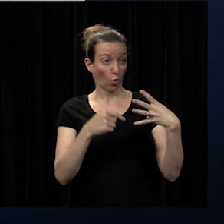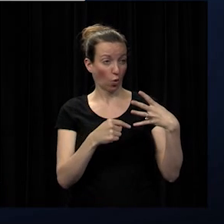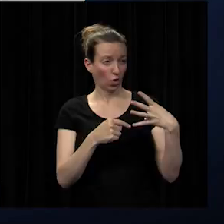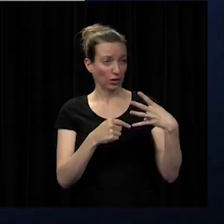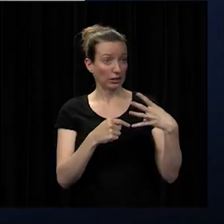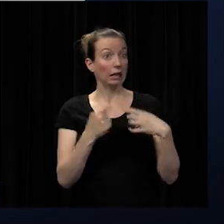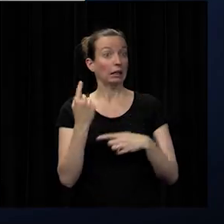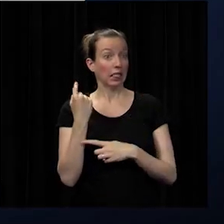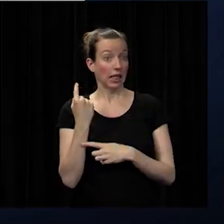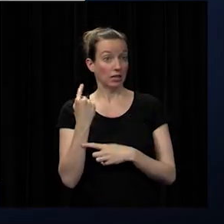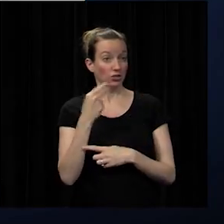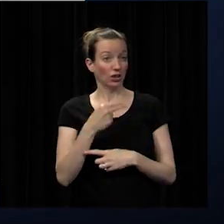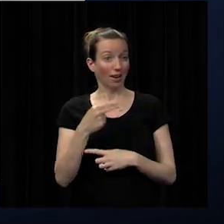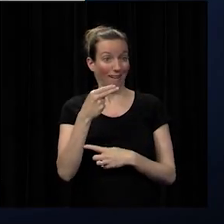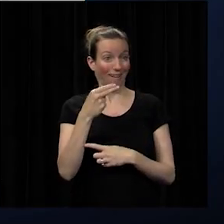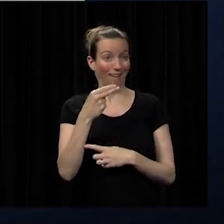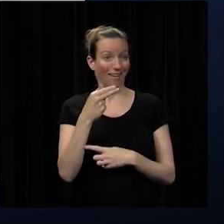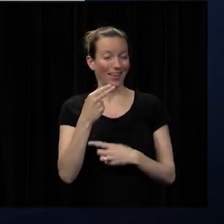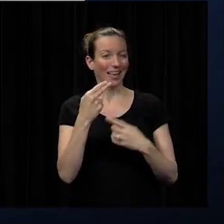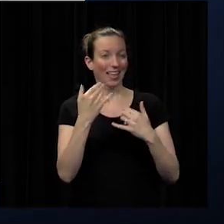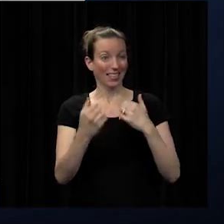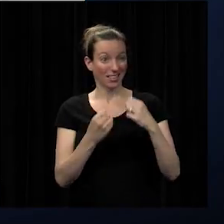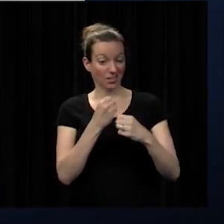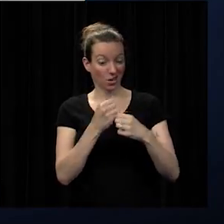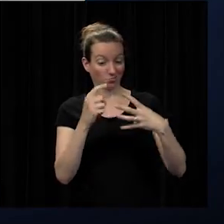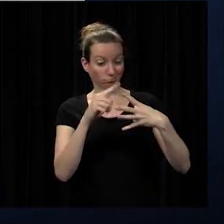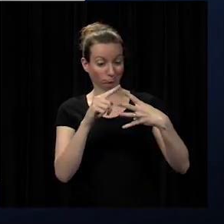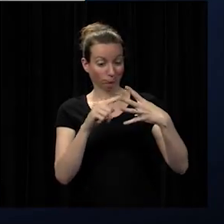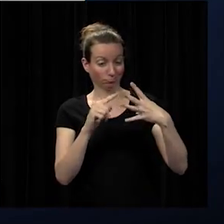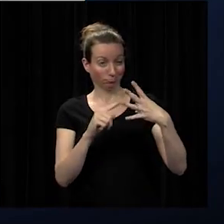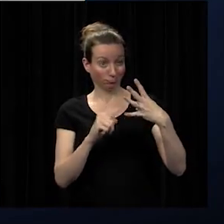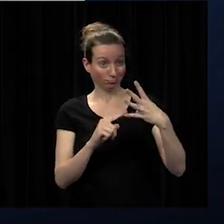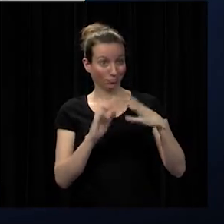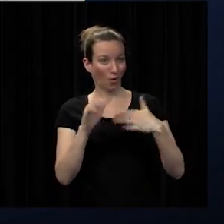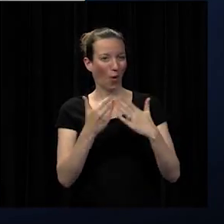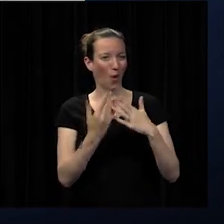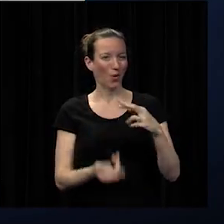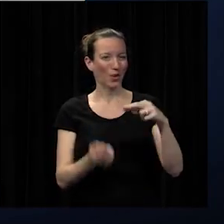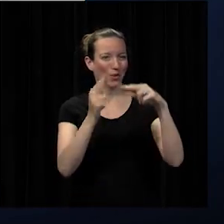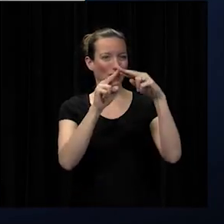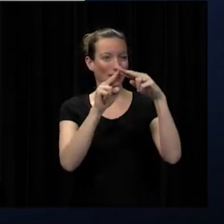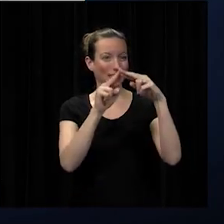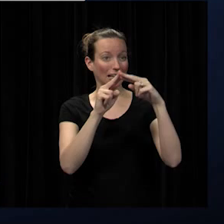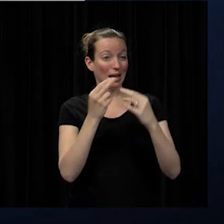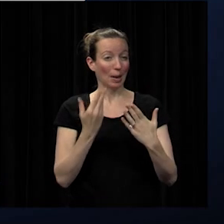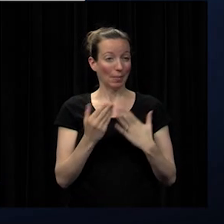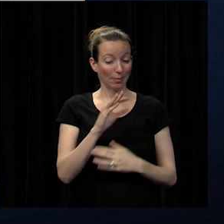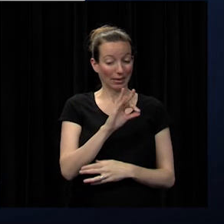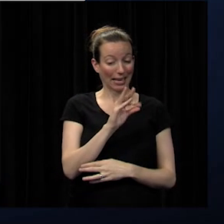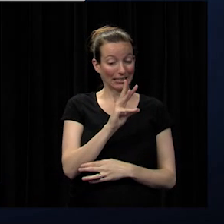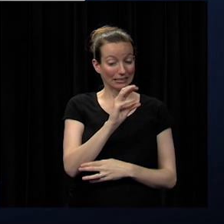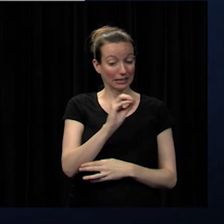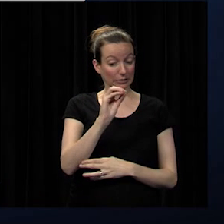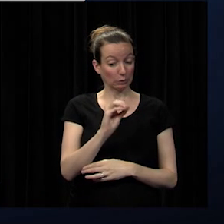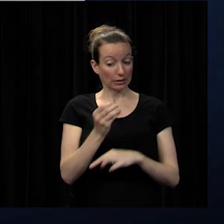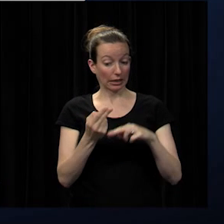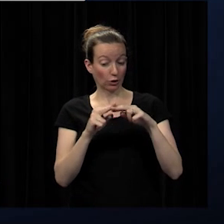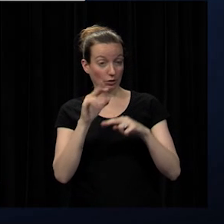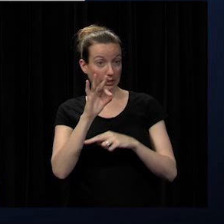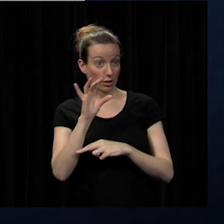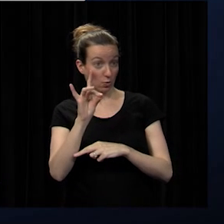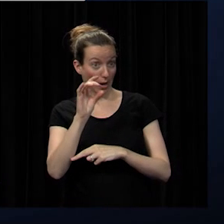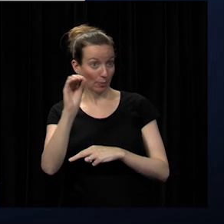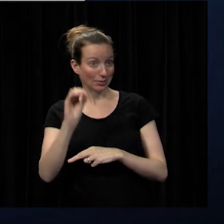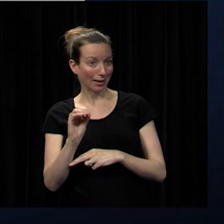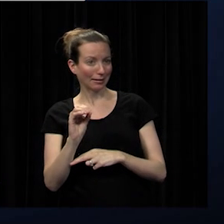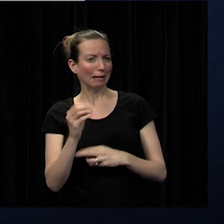last year you can see that all those areas have increased even though they might have increased from 96 percent to 98 percent it's